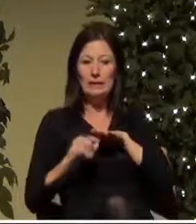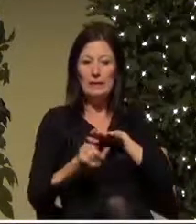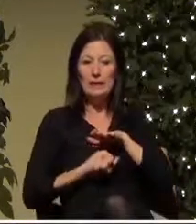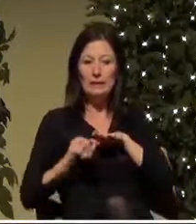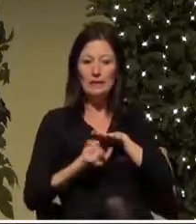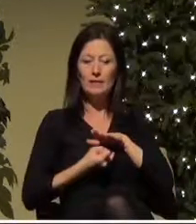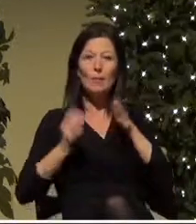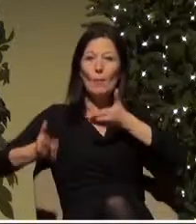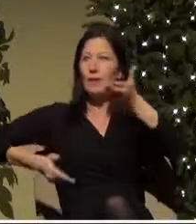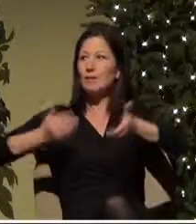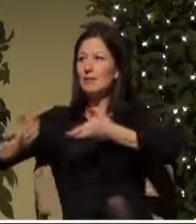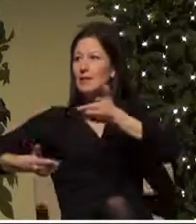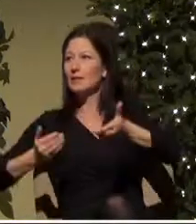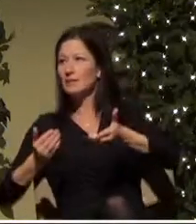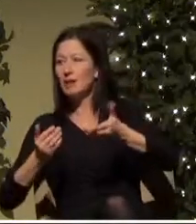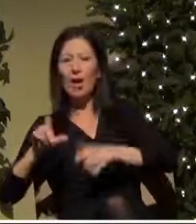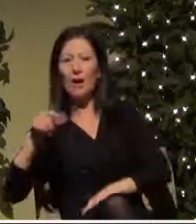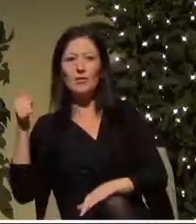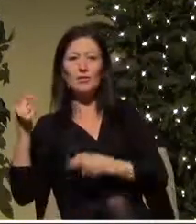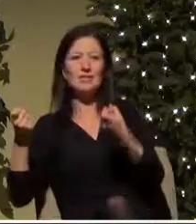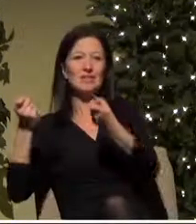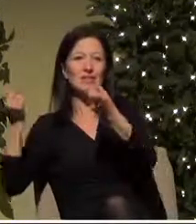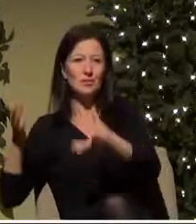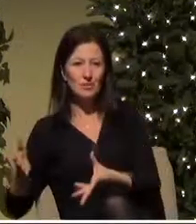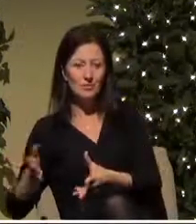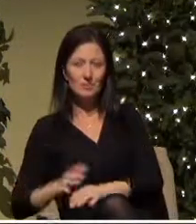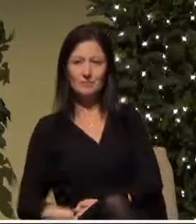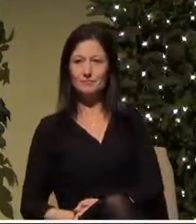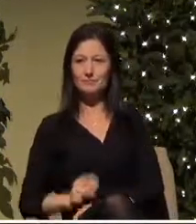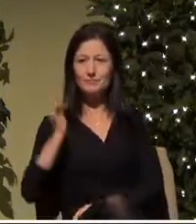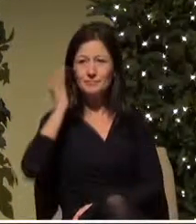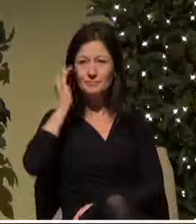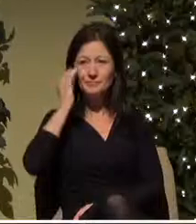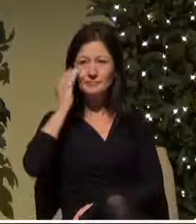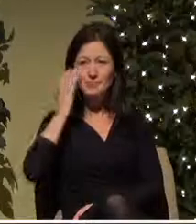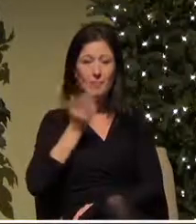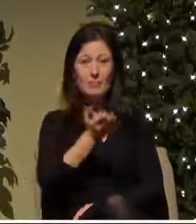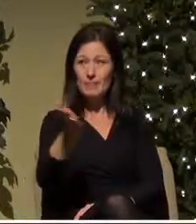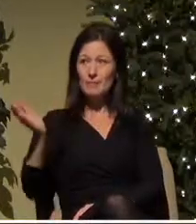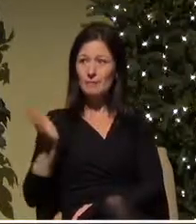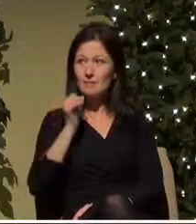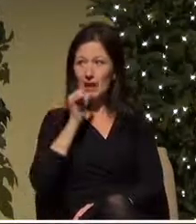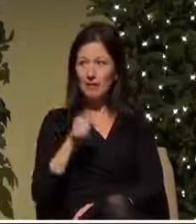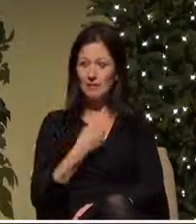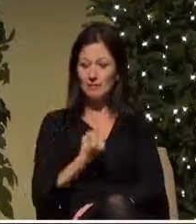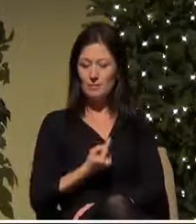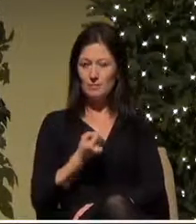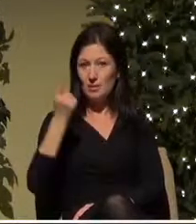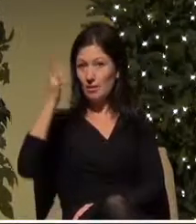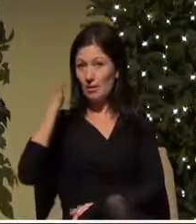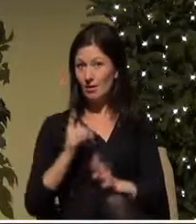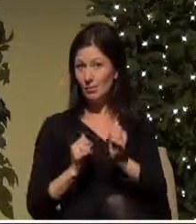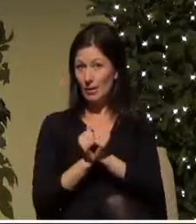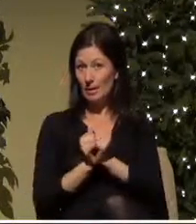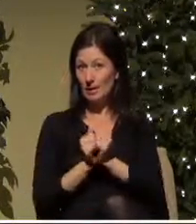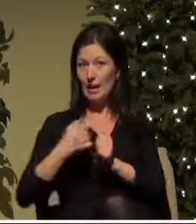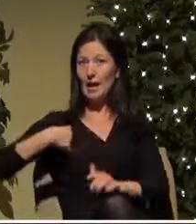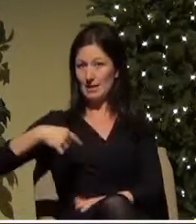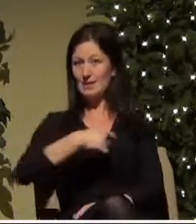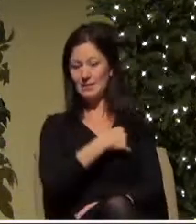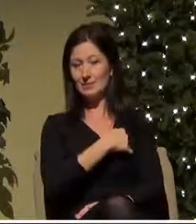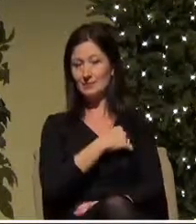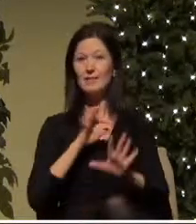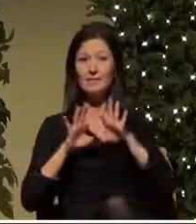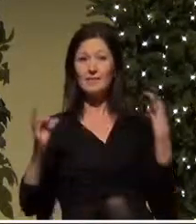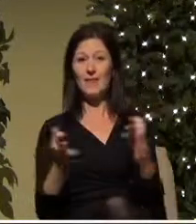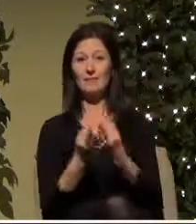of people making sure that they know that they are not alone that God is with them and we are family together this is the